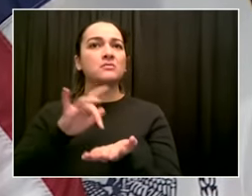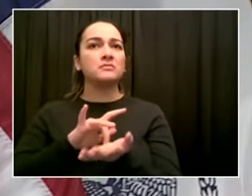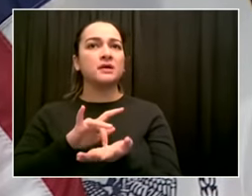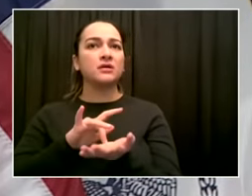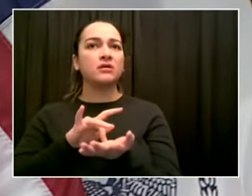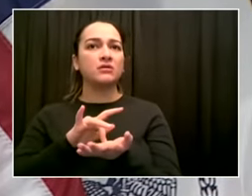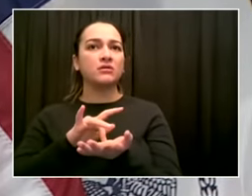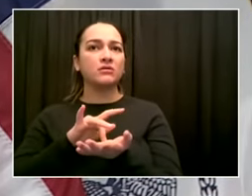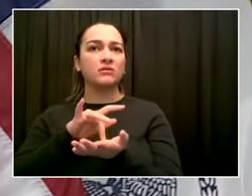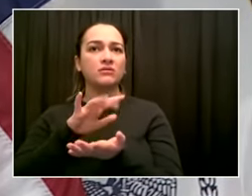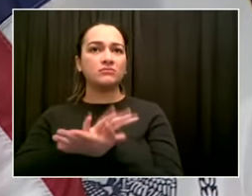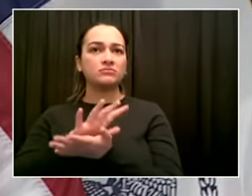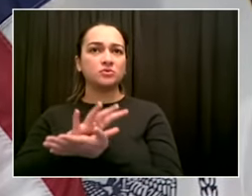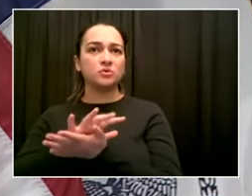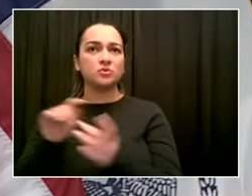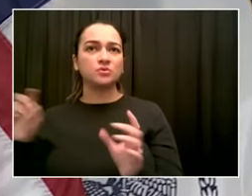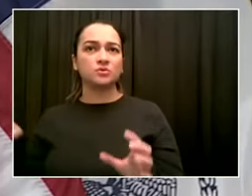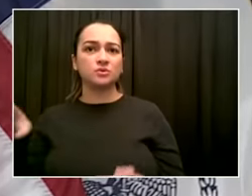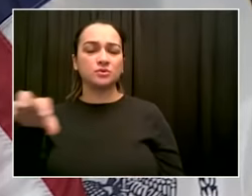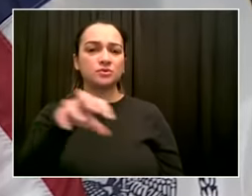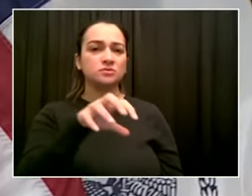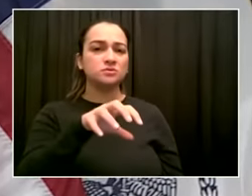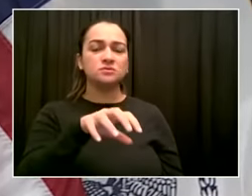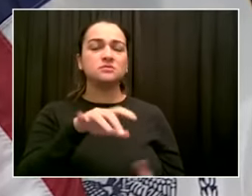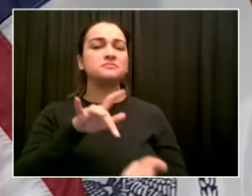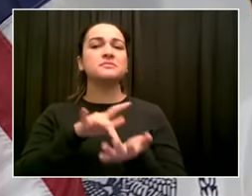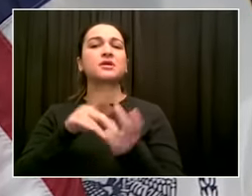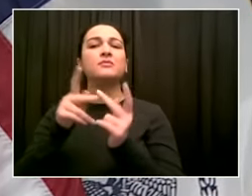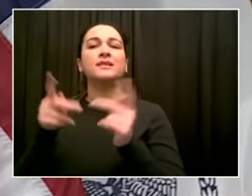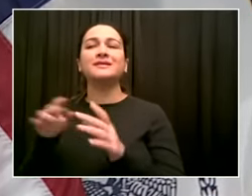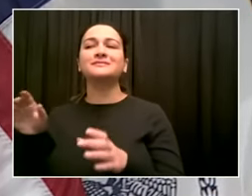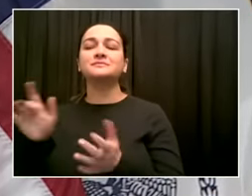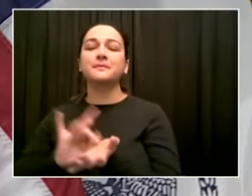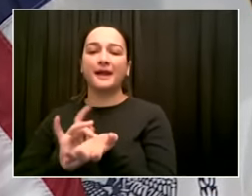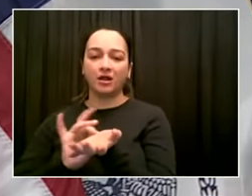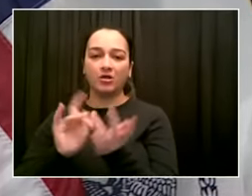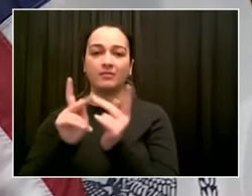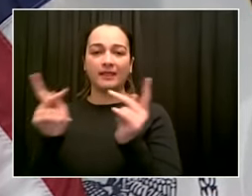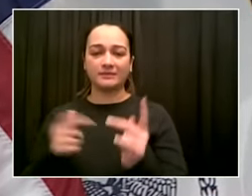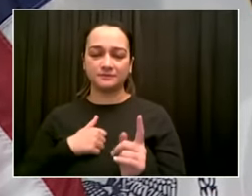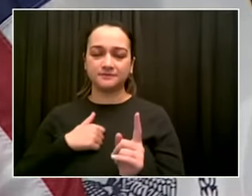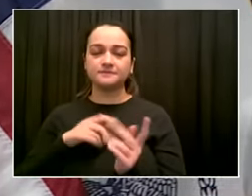And if you are opposed, what will the city do to stop it and ensure funding for the hospital?